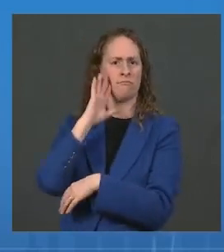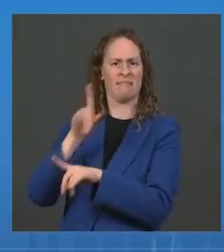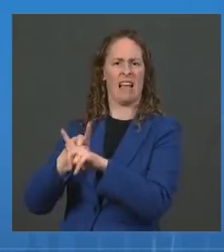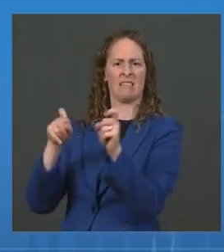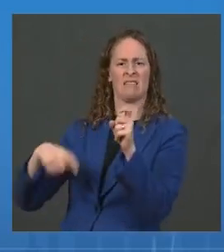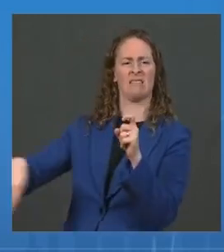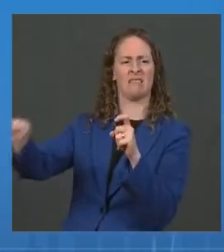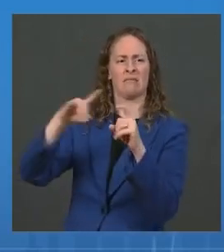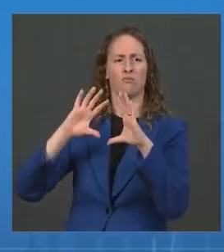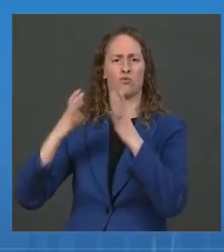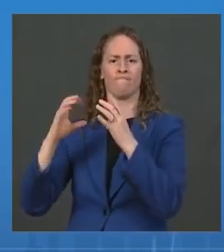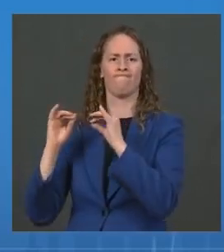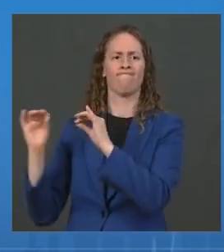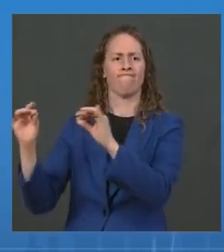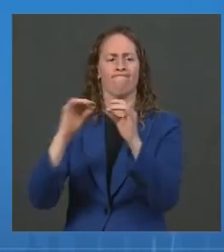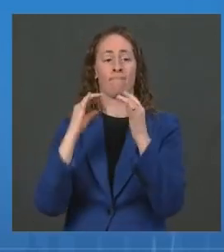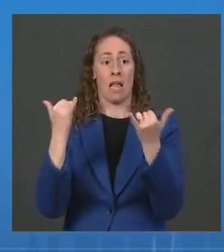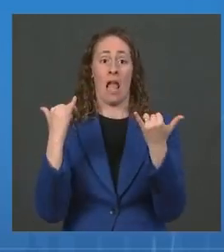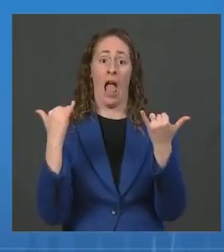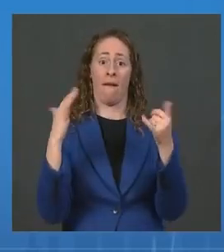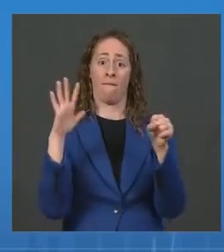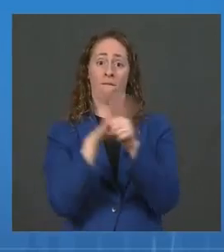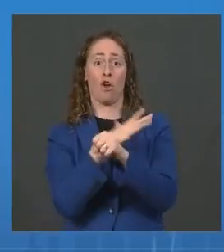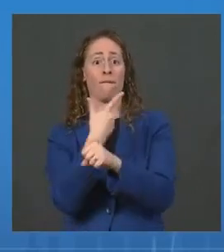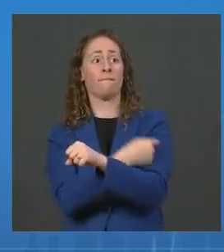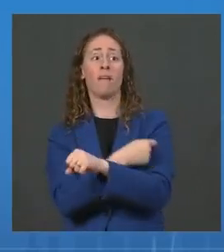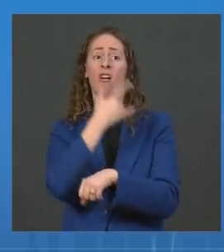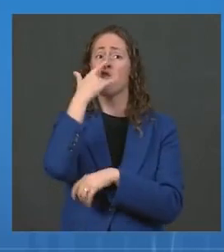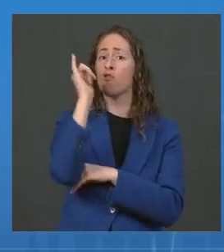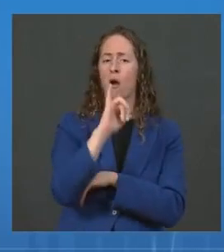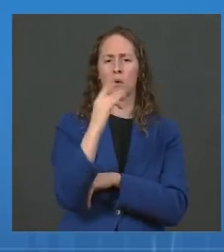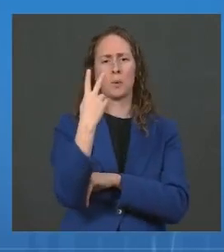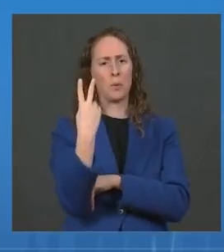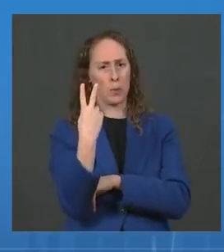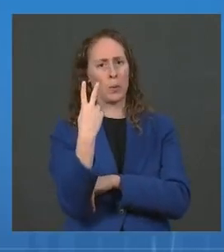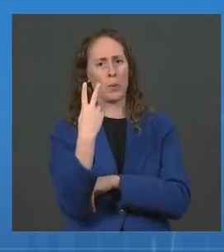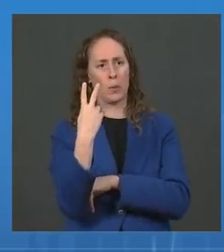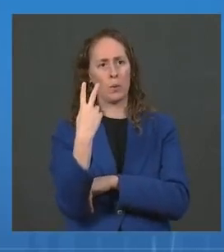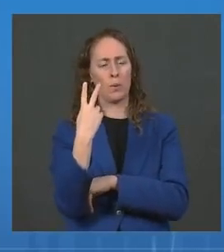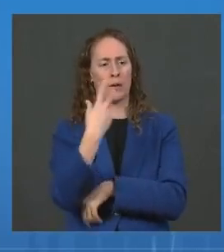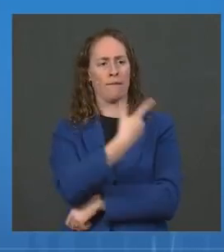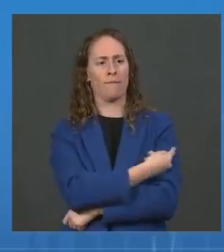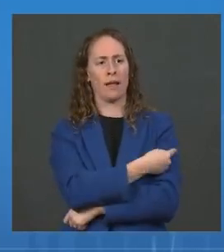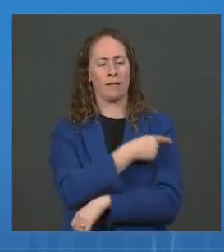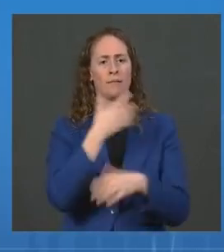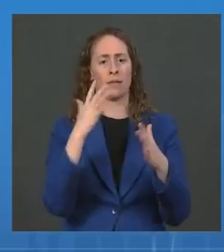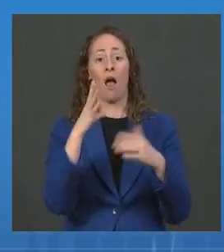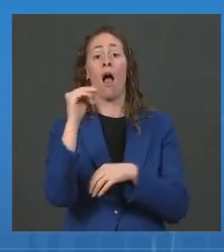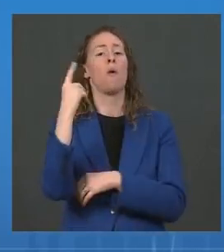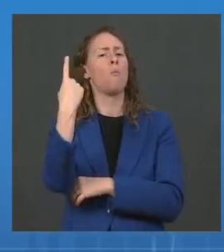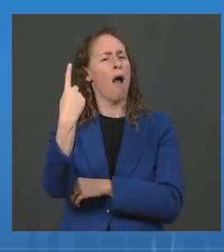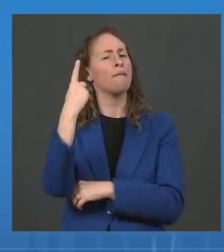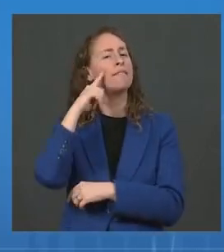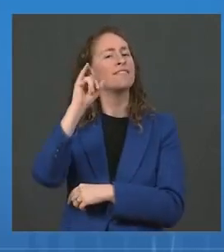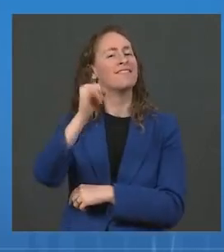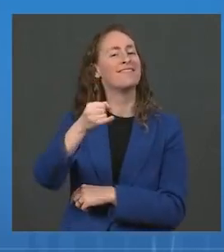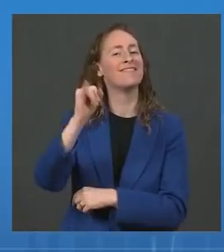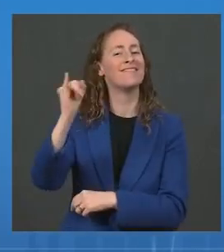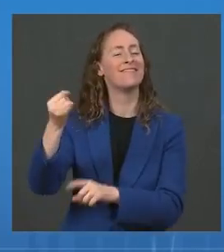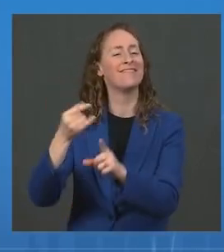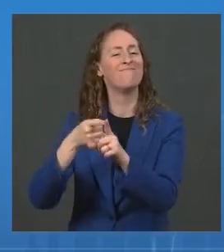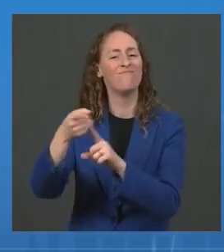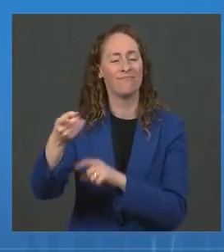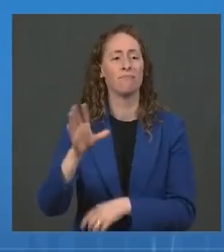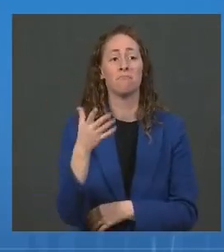Currently fully vaccinated is two doses of Pfizer and Moderna or a single dose of J&J. I anticipate over time that may be